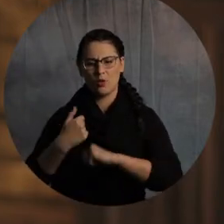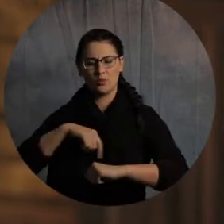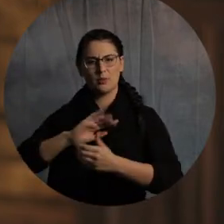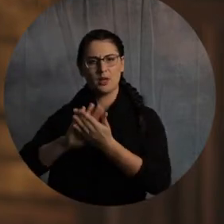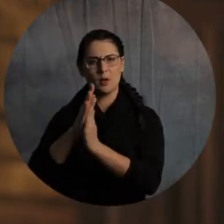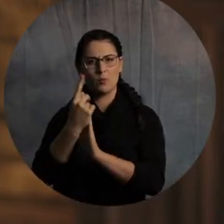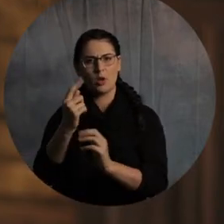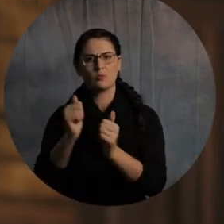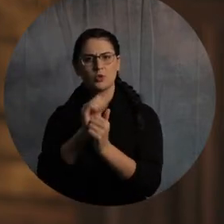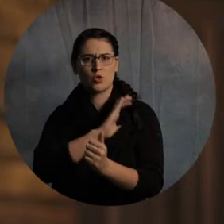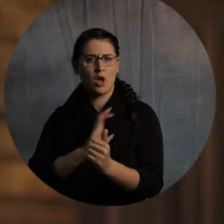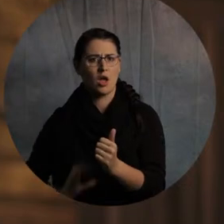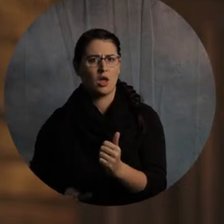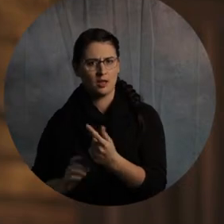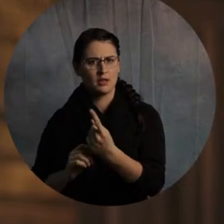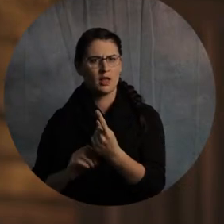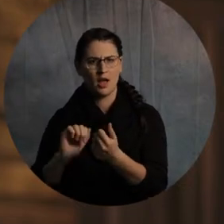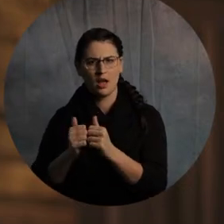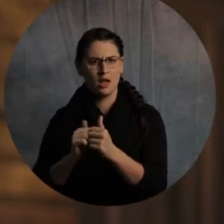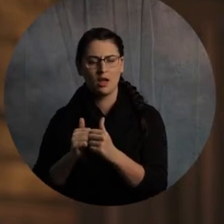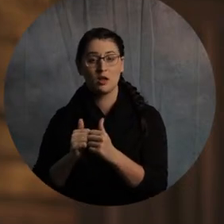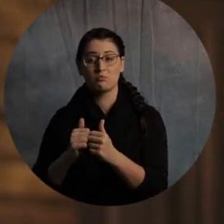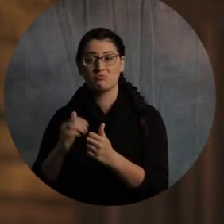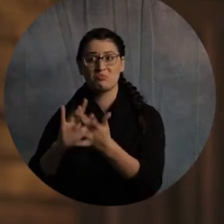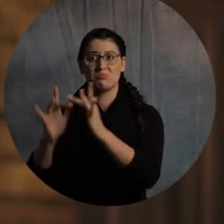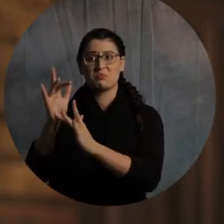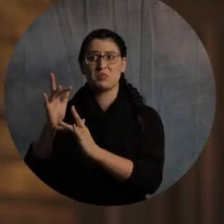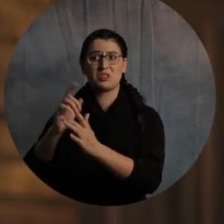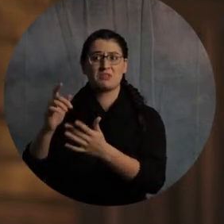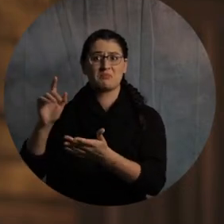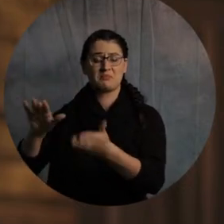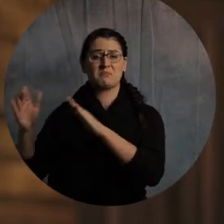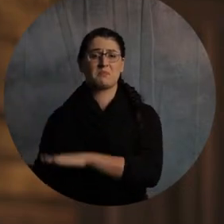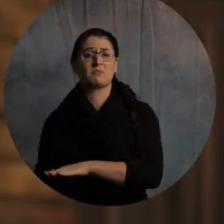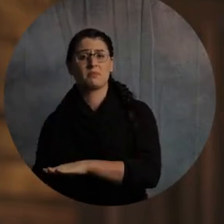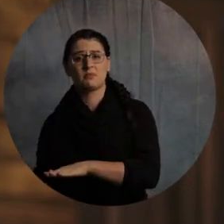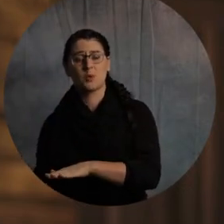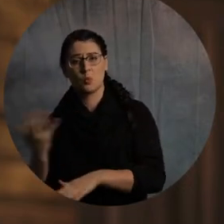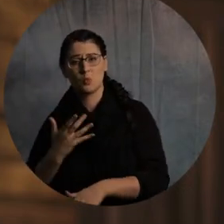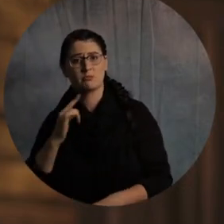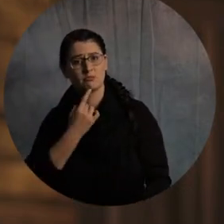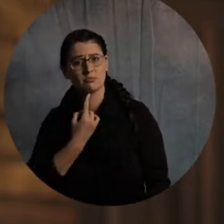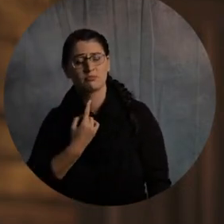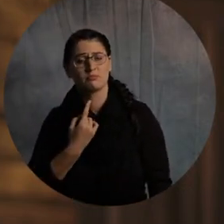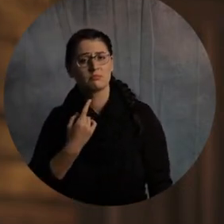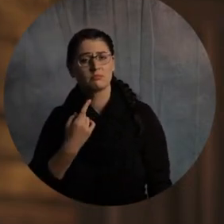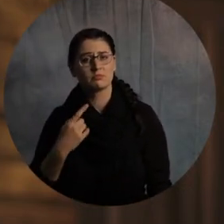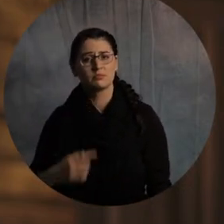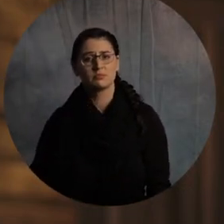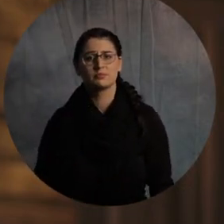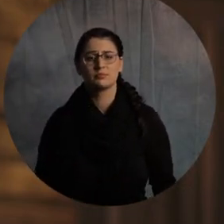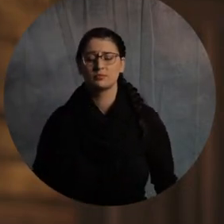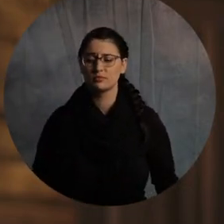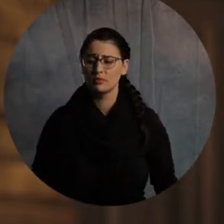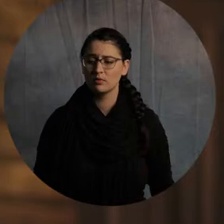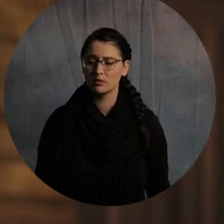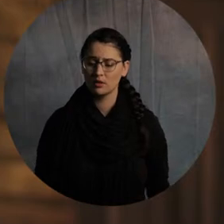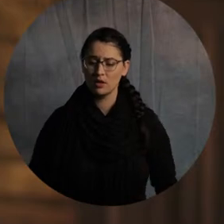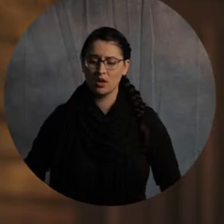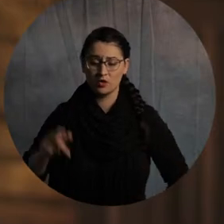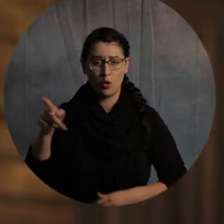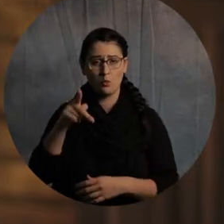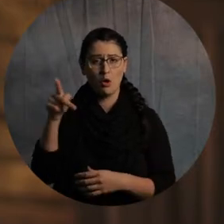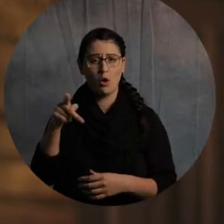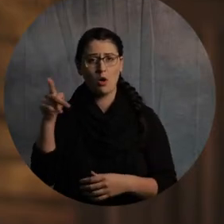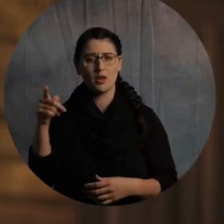And that's serious. No wonder Paul says to the men in Ephesus, love your wife as Christ